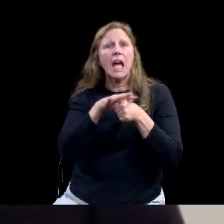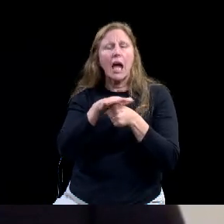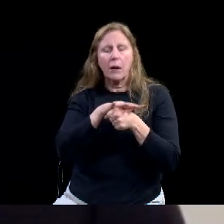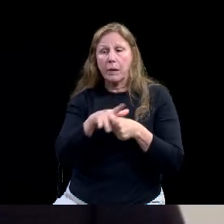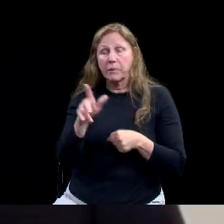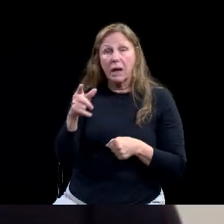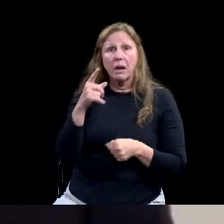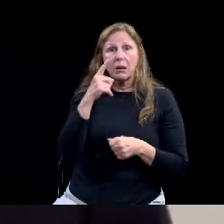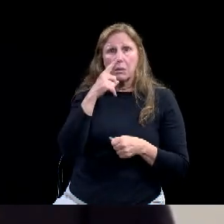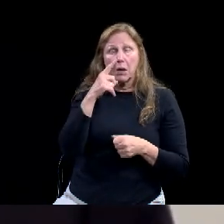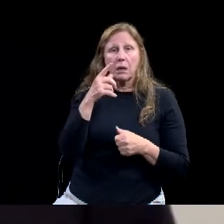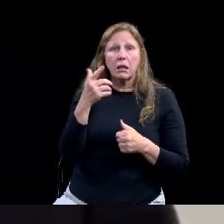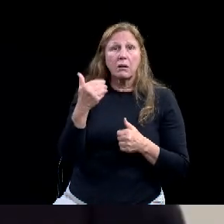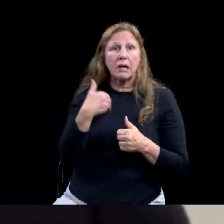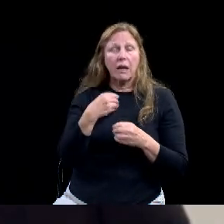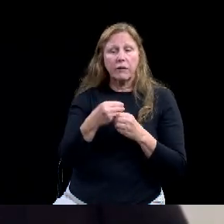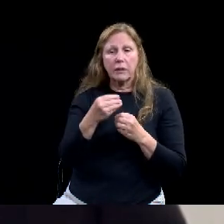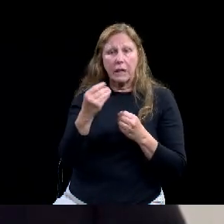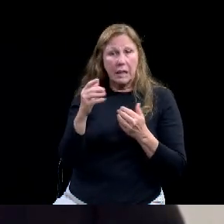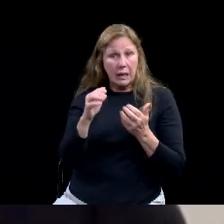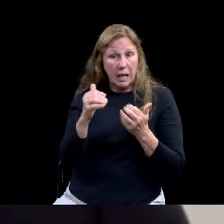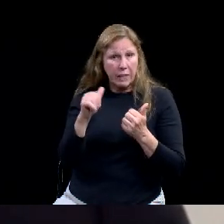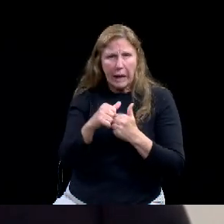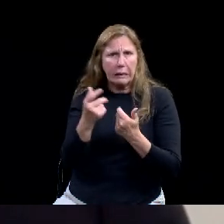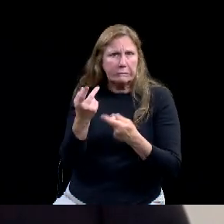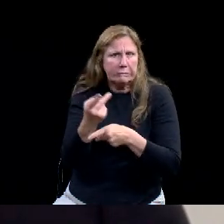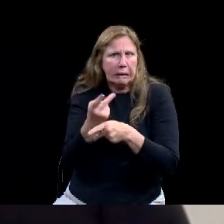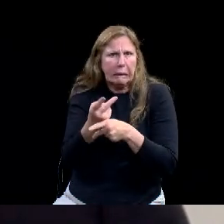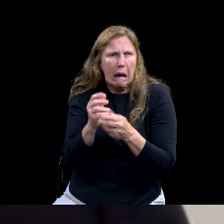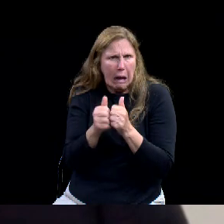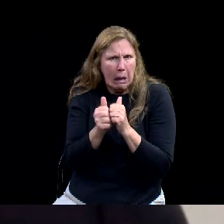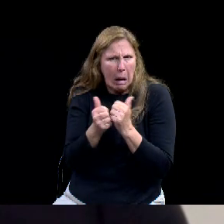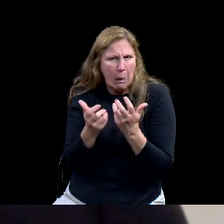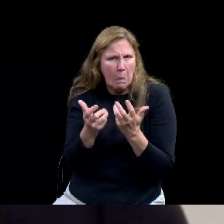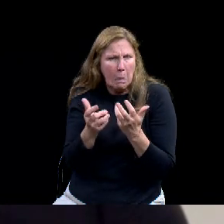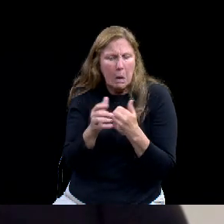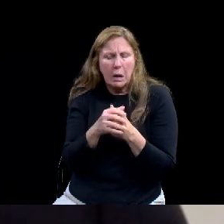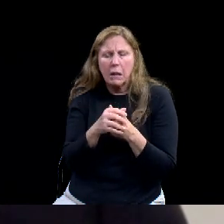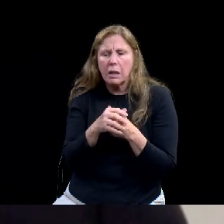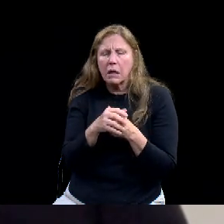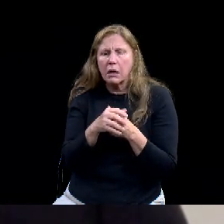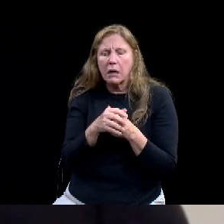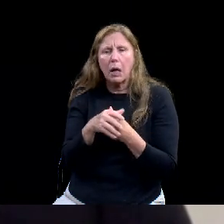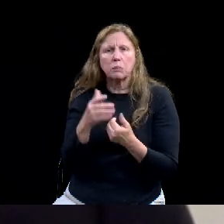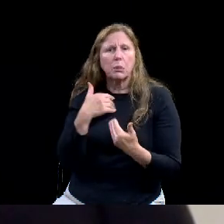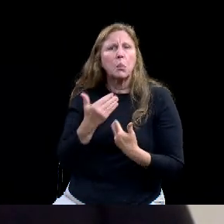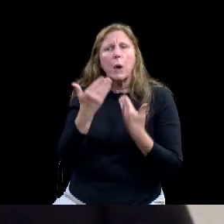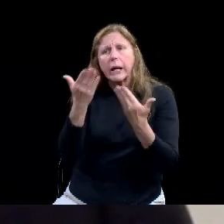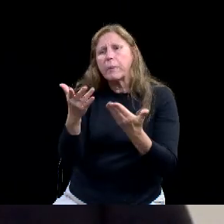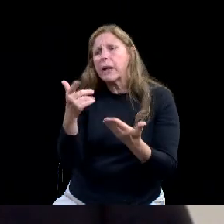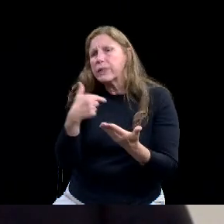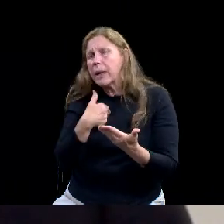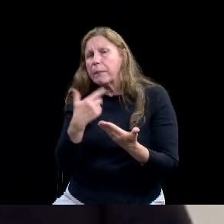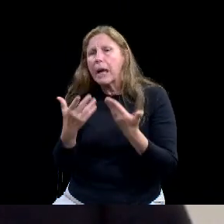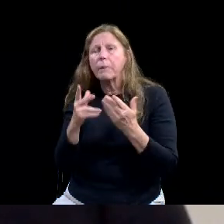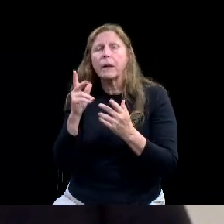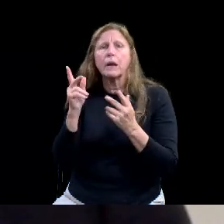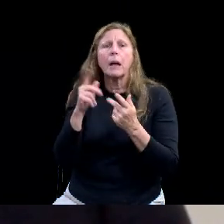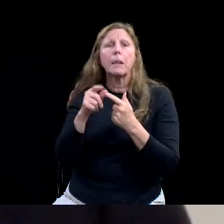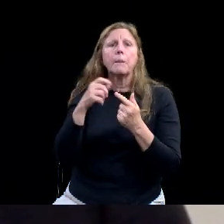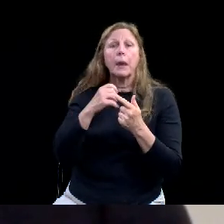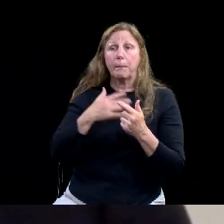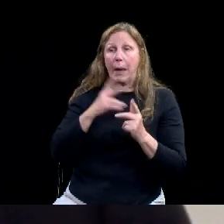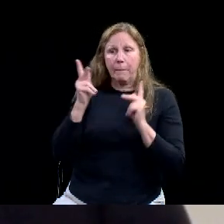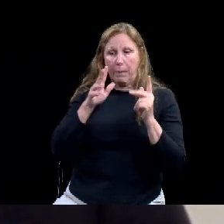that we can give to, especially to my constituency, since, uh, a lot of those neighborhoods are in, are in South Waco. Um, um, and,